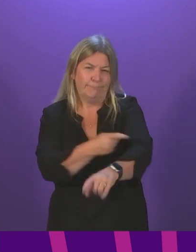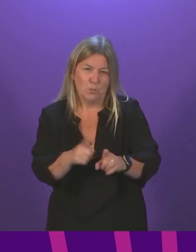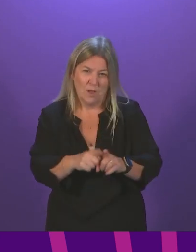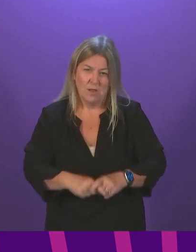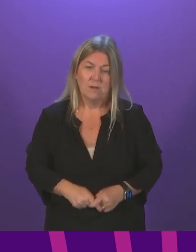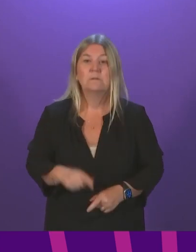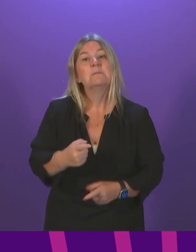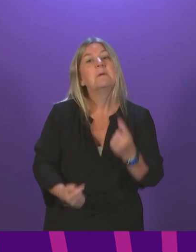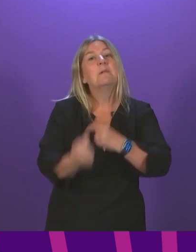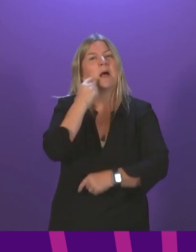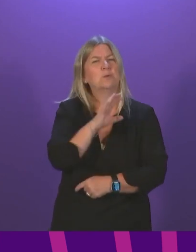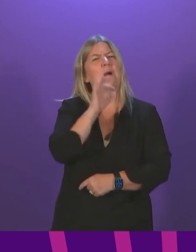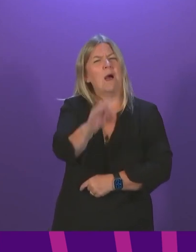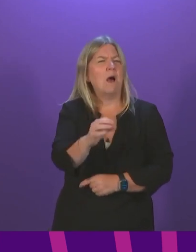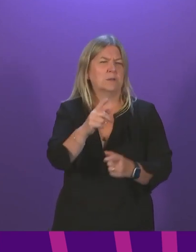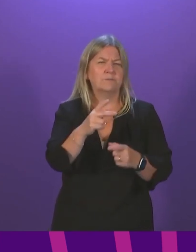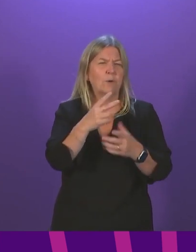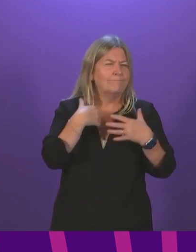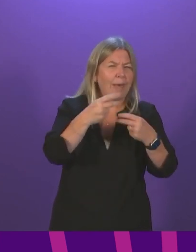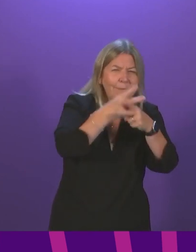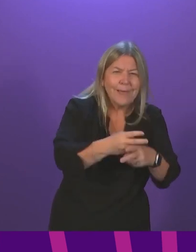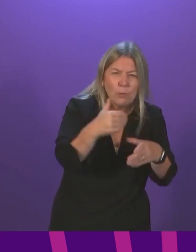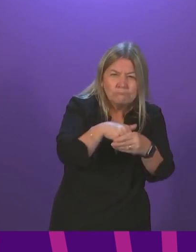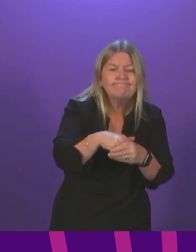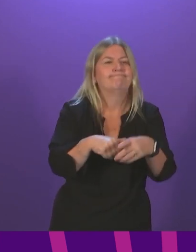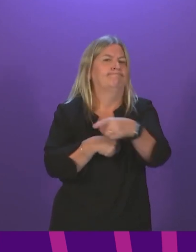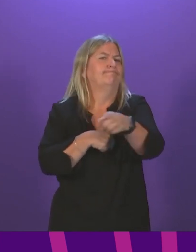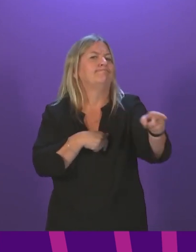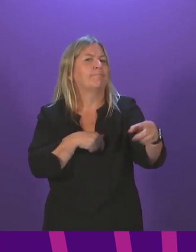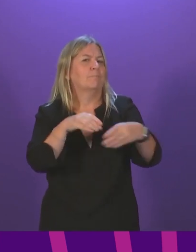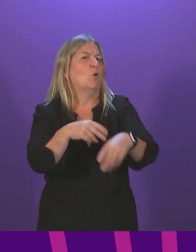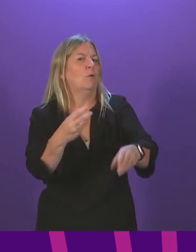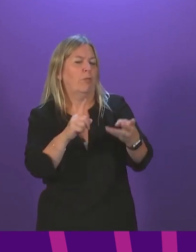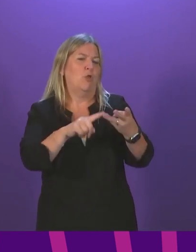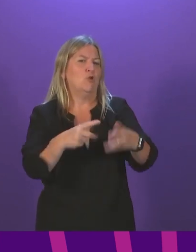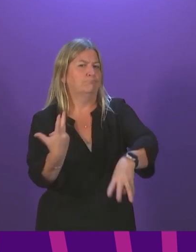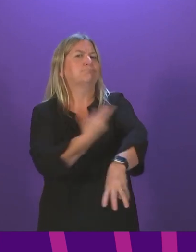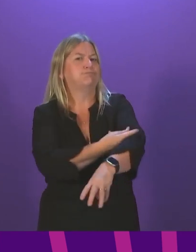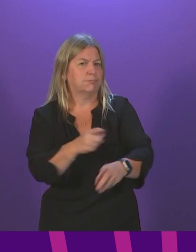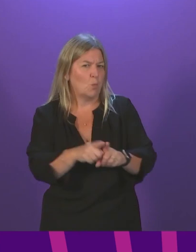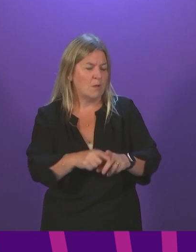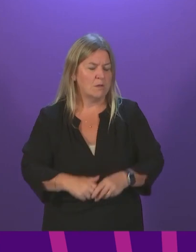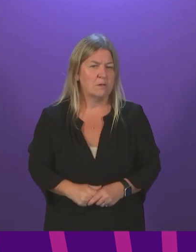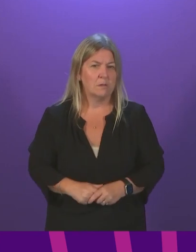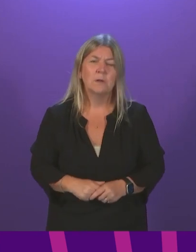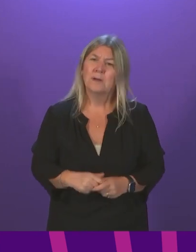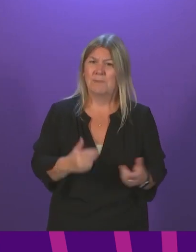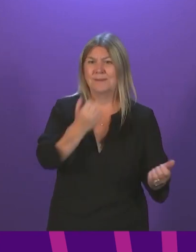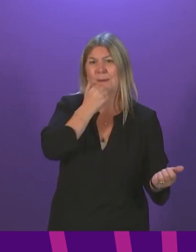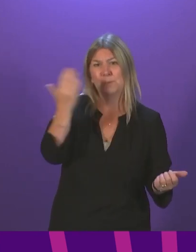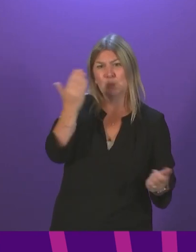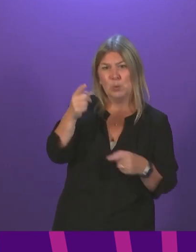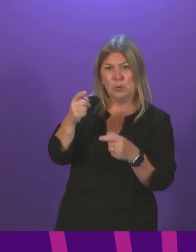workers to be included in the early booster programme. I am pleased to hear today that that will be happening. But given the high levels of cases in schools,